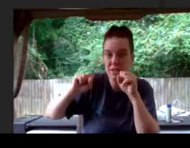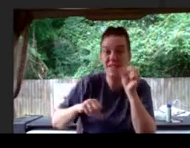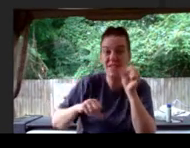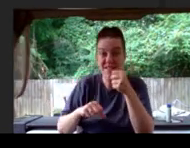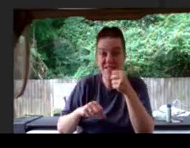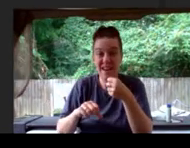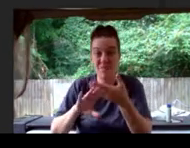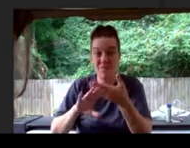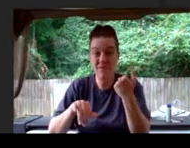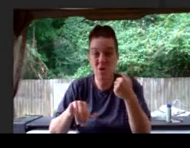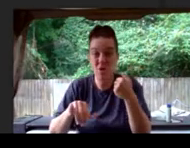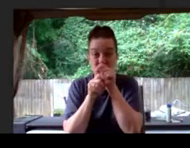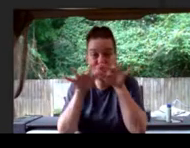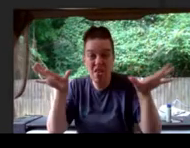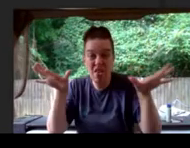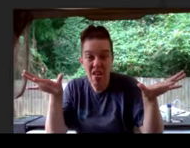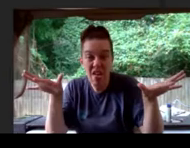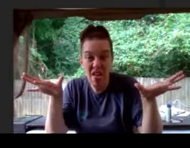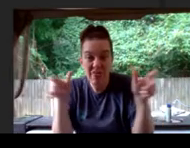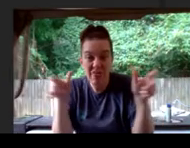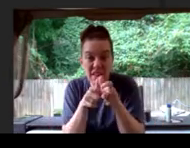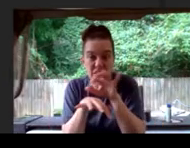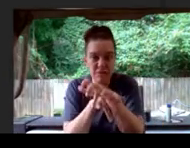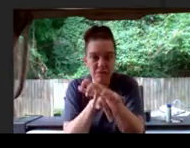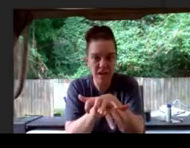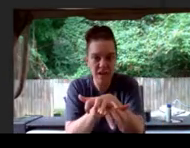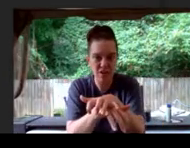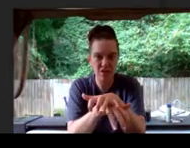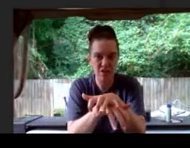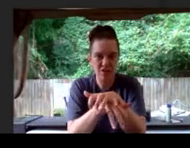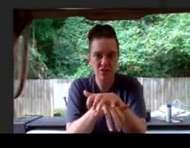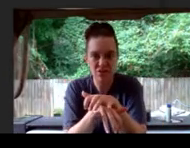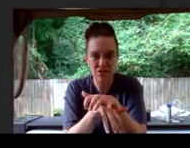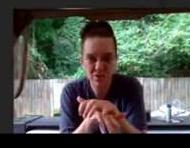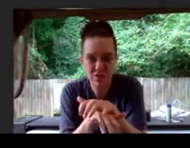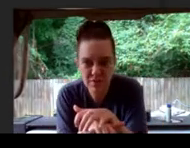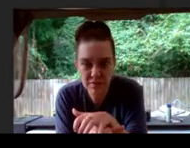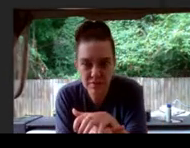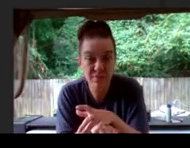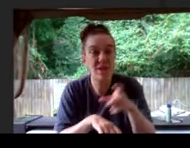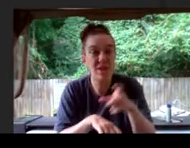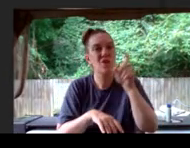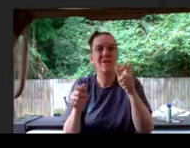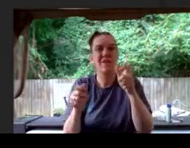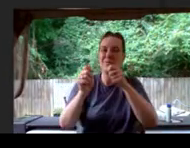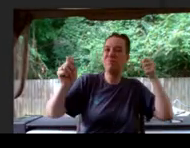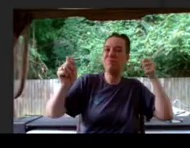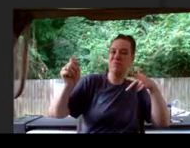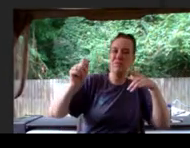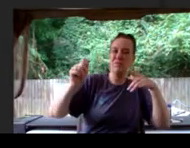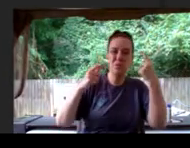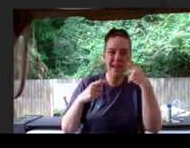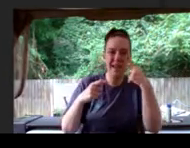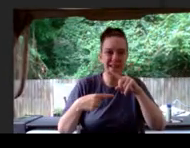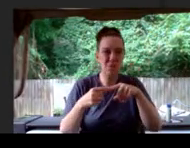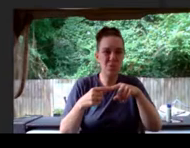right before its back. The tiny spiders. You have to shoot the eyes when they flash.